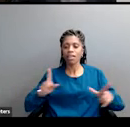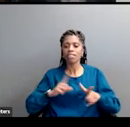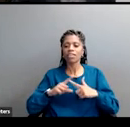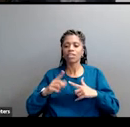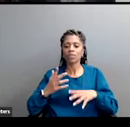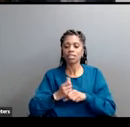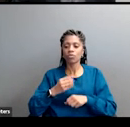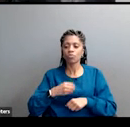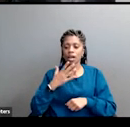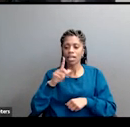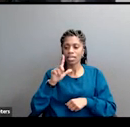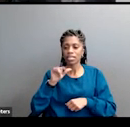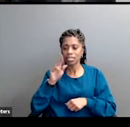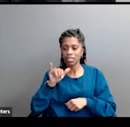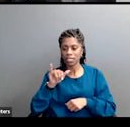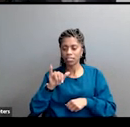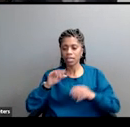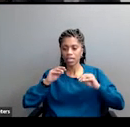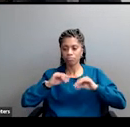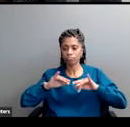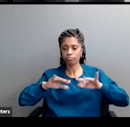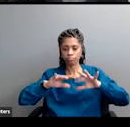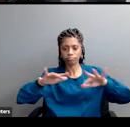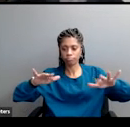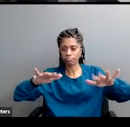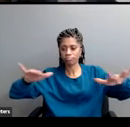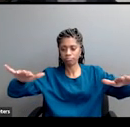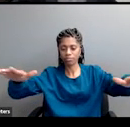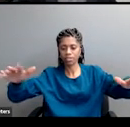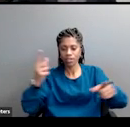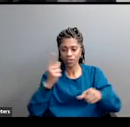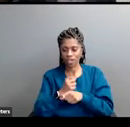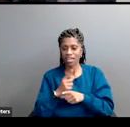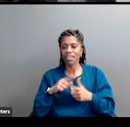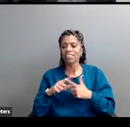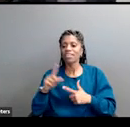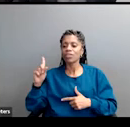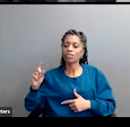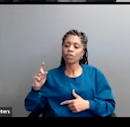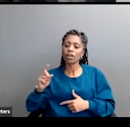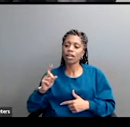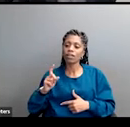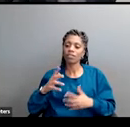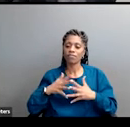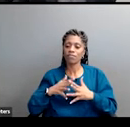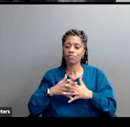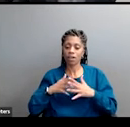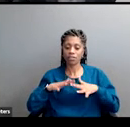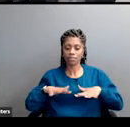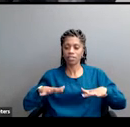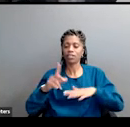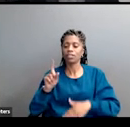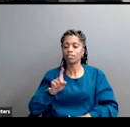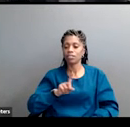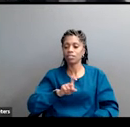Goldwater would go out onto the football field and motion at all these young white women in white gowns surrounded by white lilies